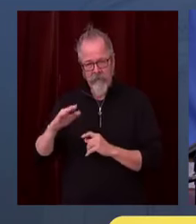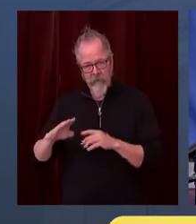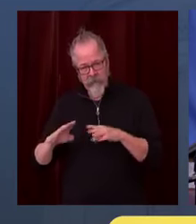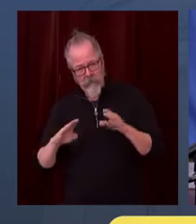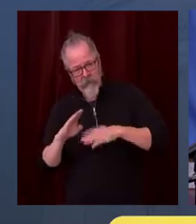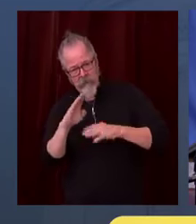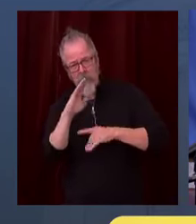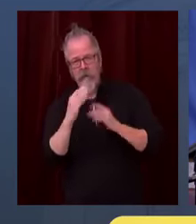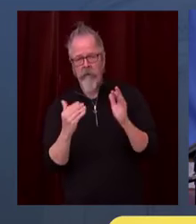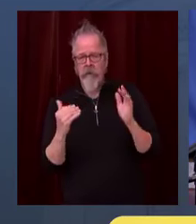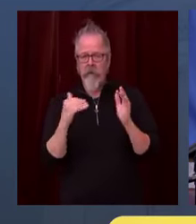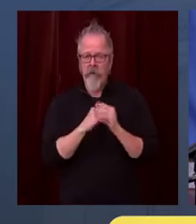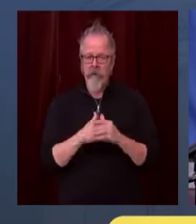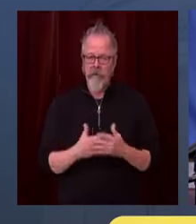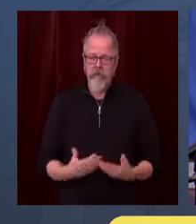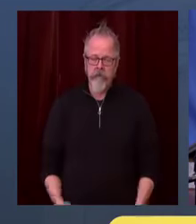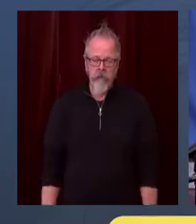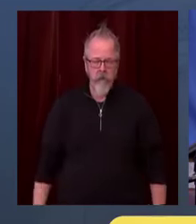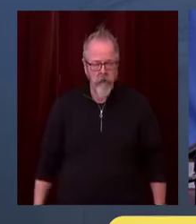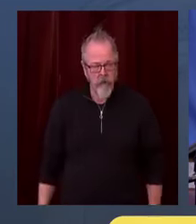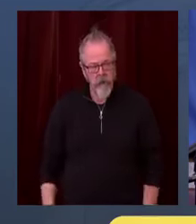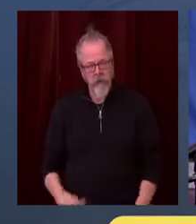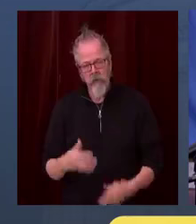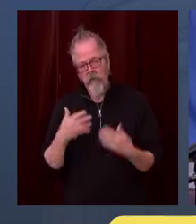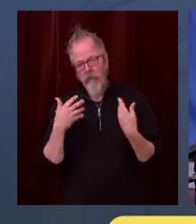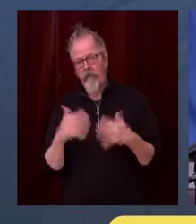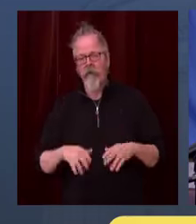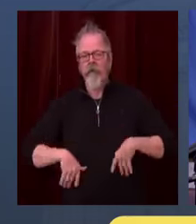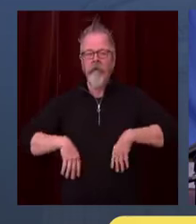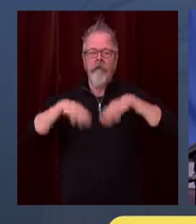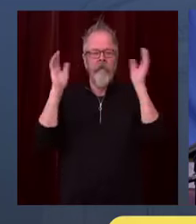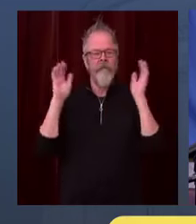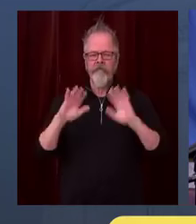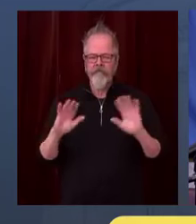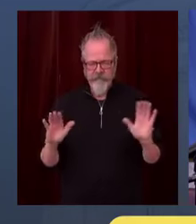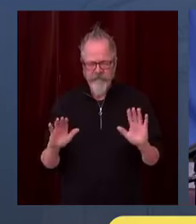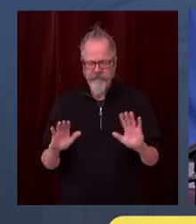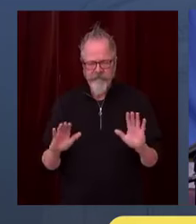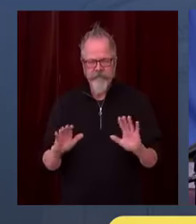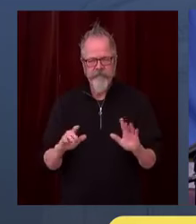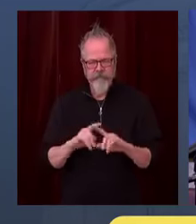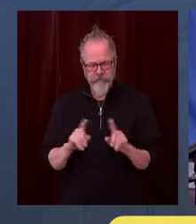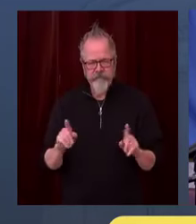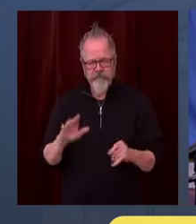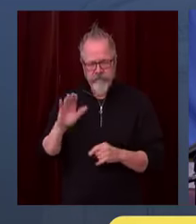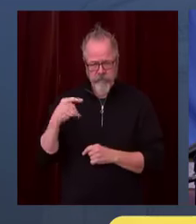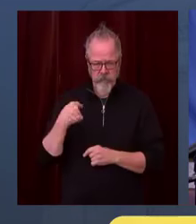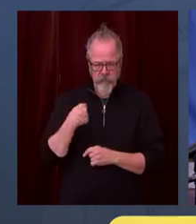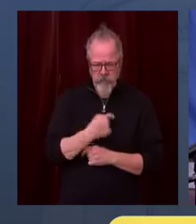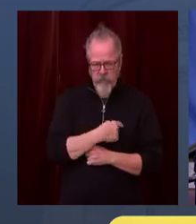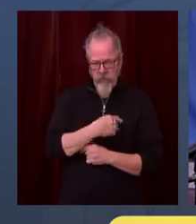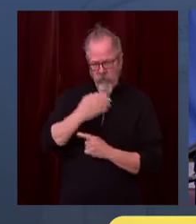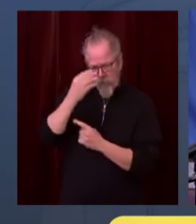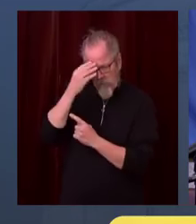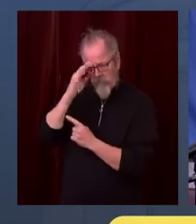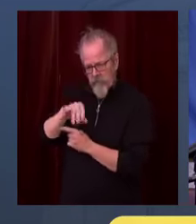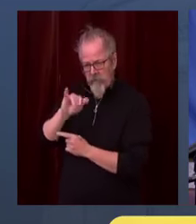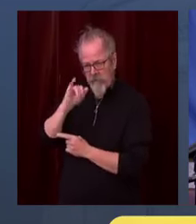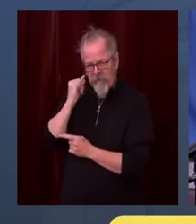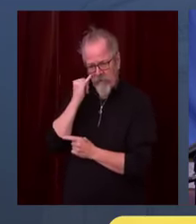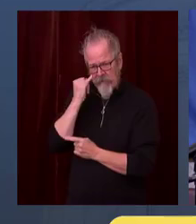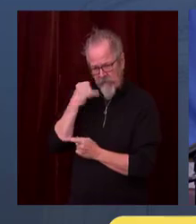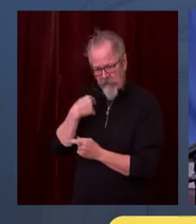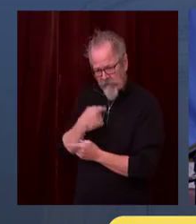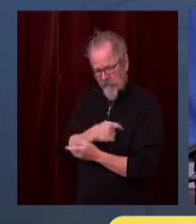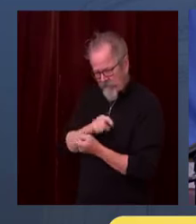there are things we can do that work. We have done this once or twice before. So we know that